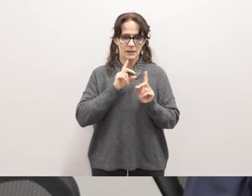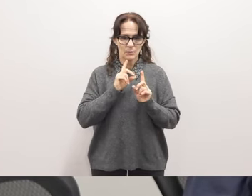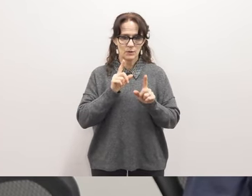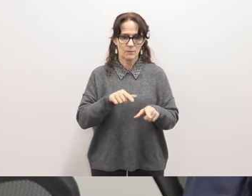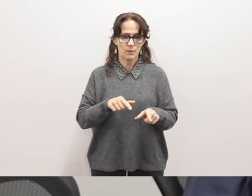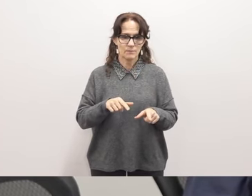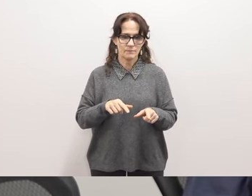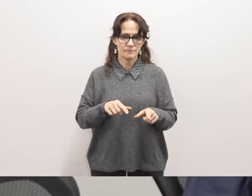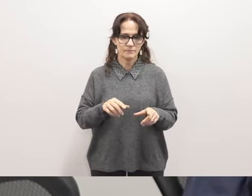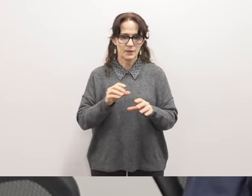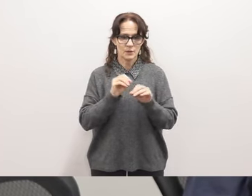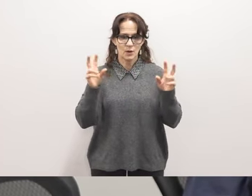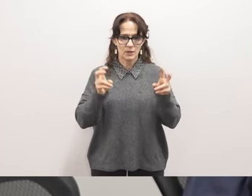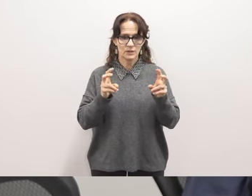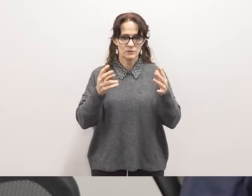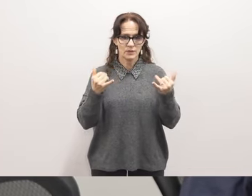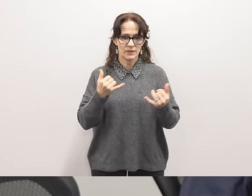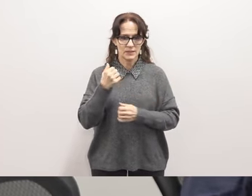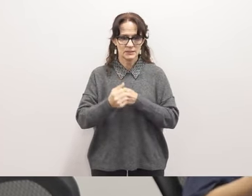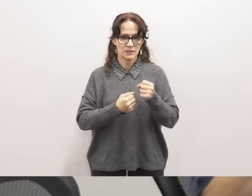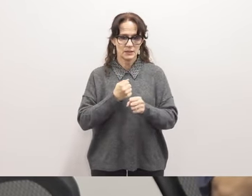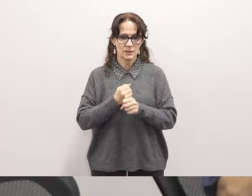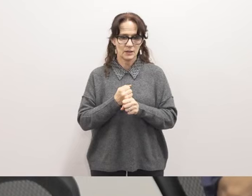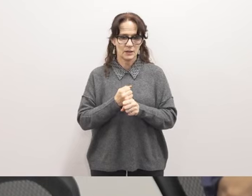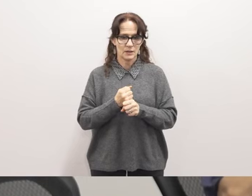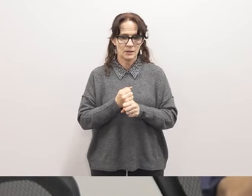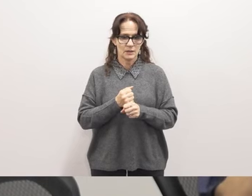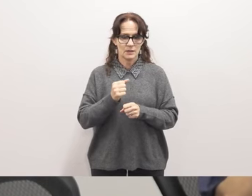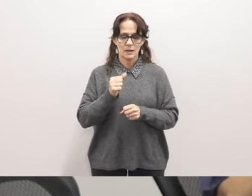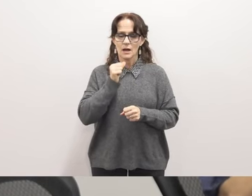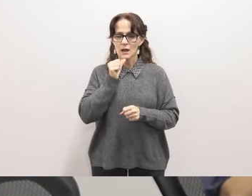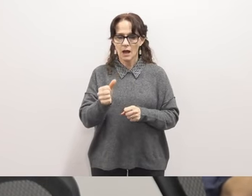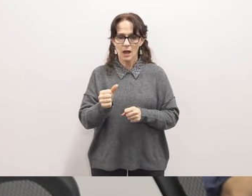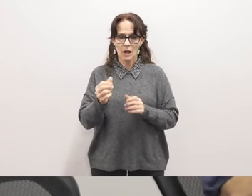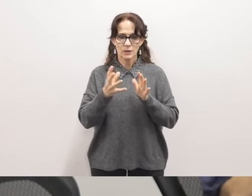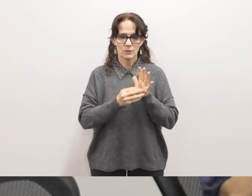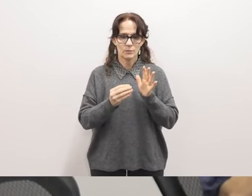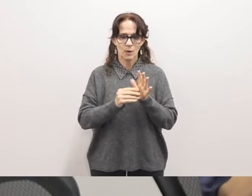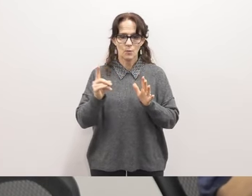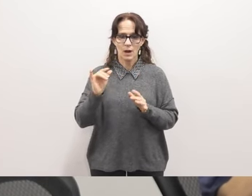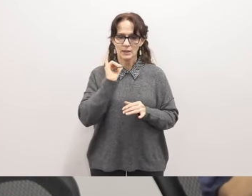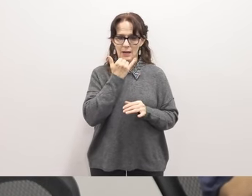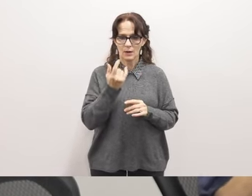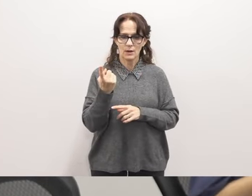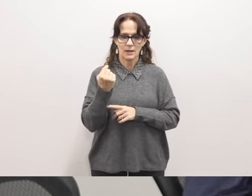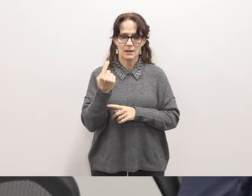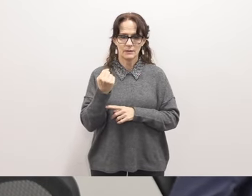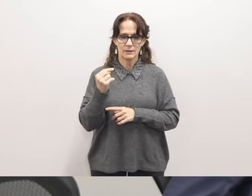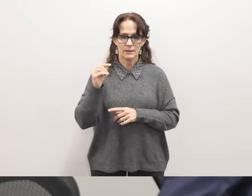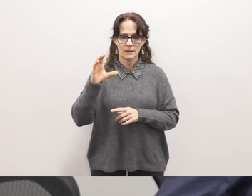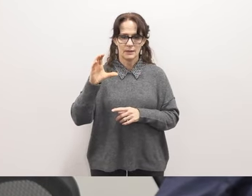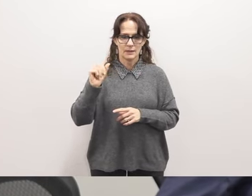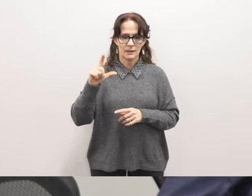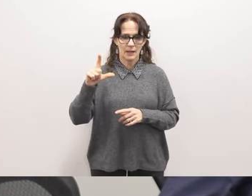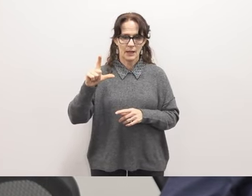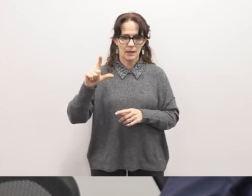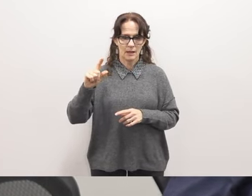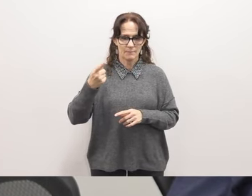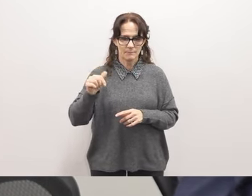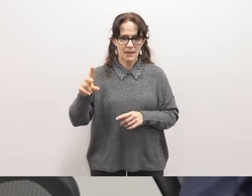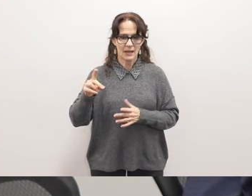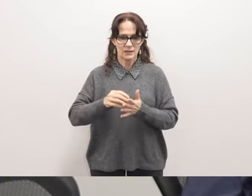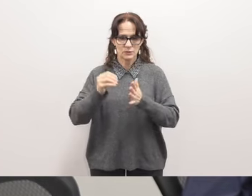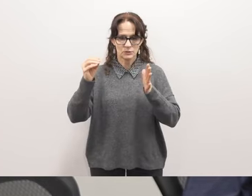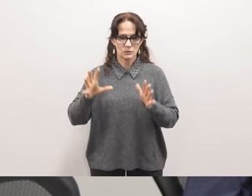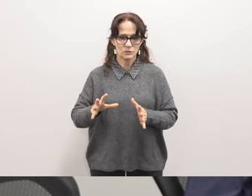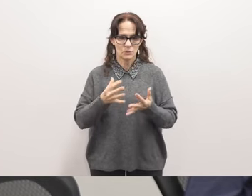um no issues there this year and then your unduplicated count we had an error last year so that's your your cal pads your reporting of your students